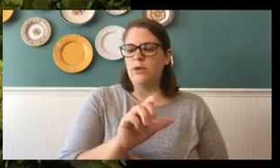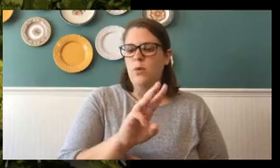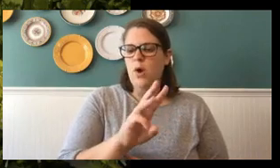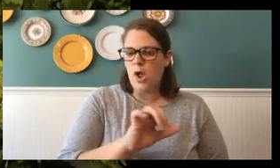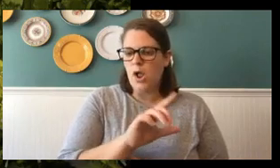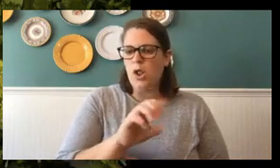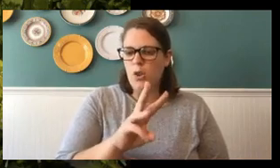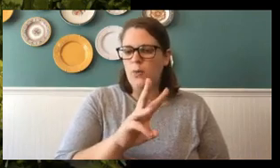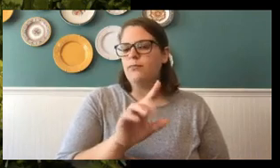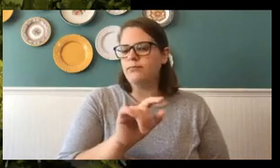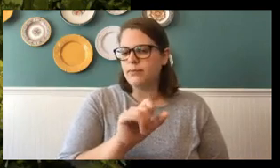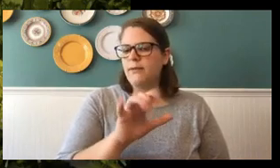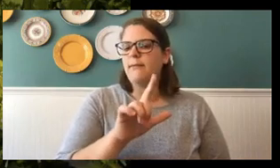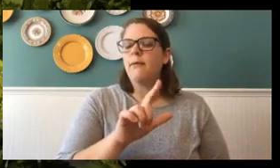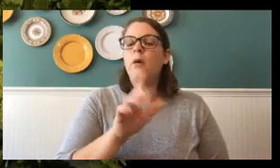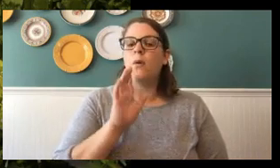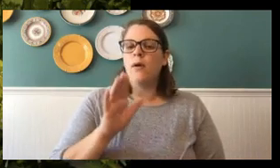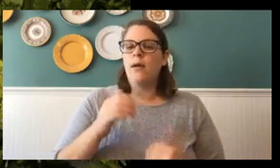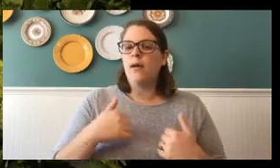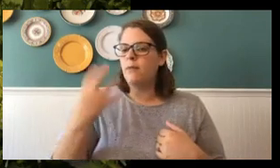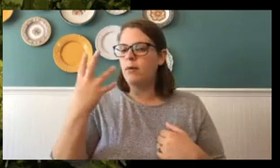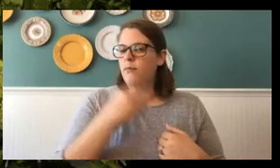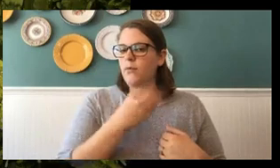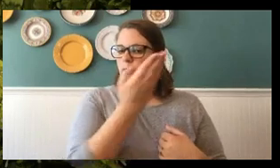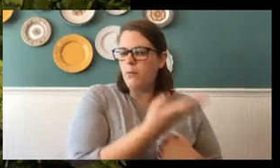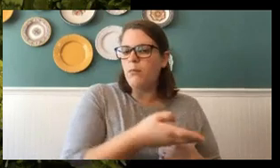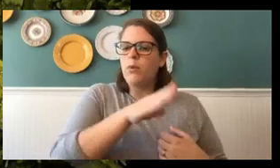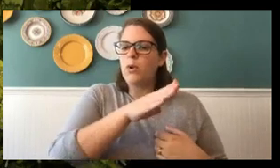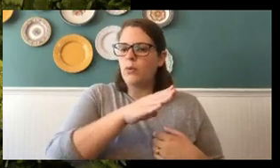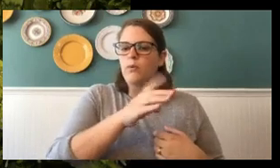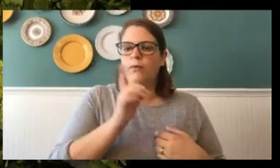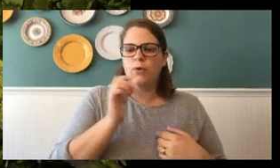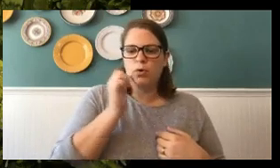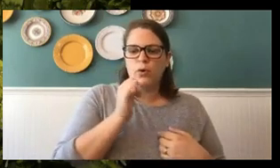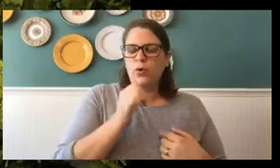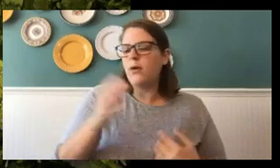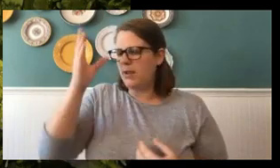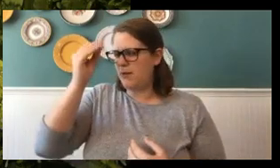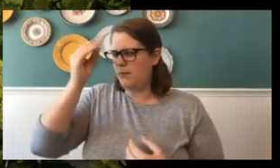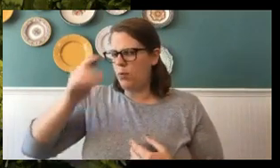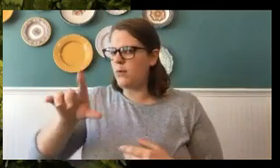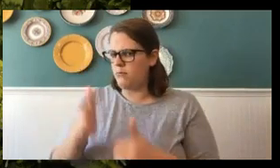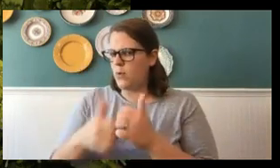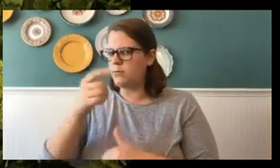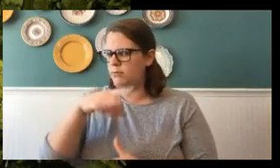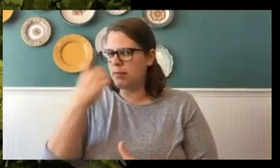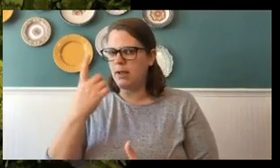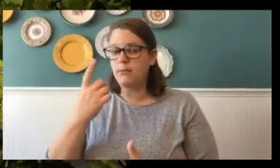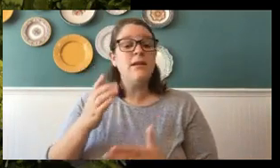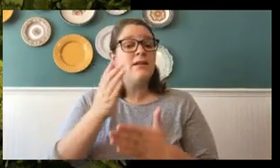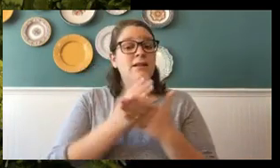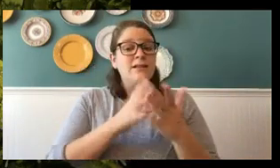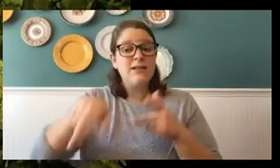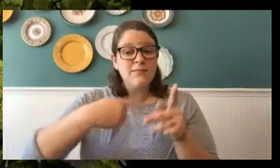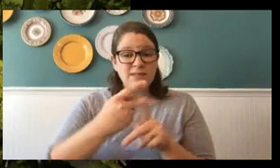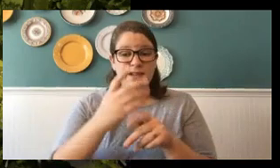in their hind wings. And the males are mostly all black. But there are some species of butterfly, not a clue.